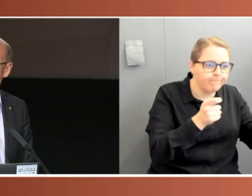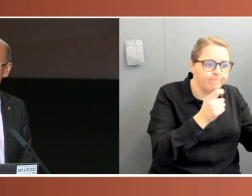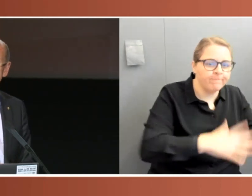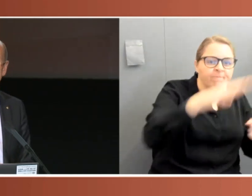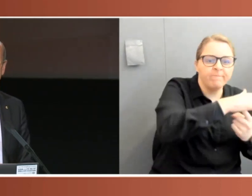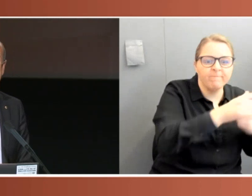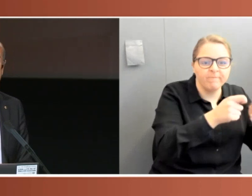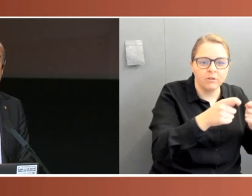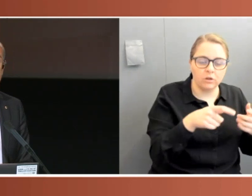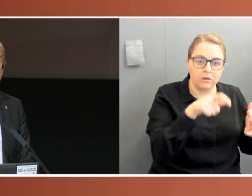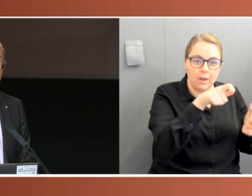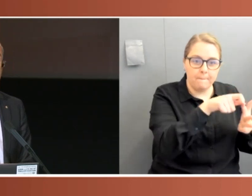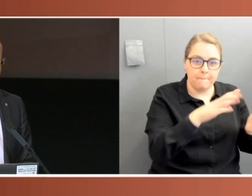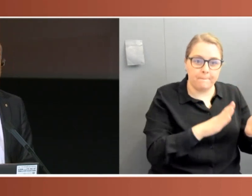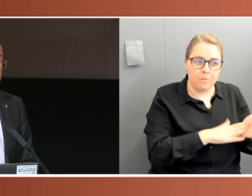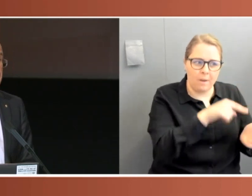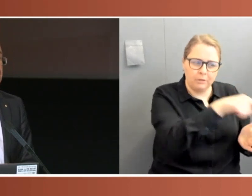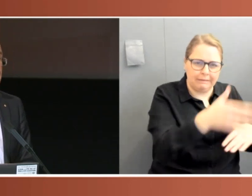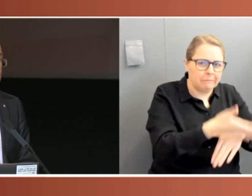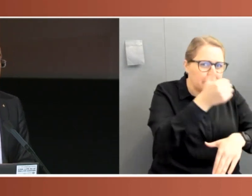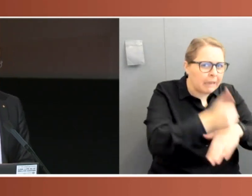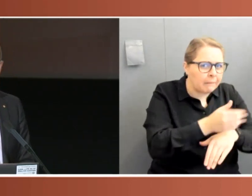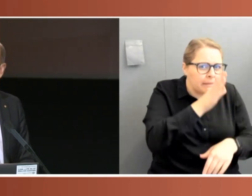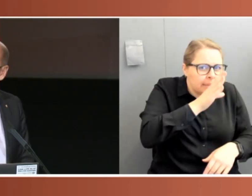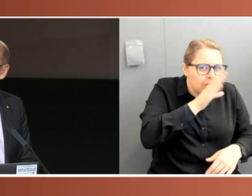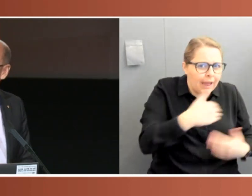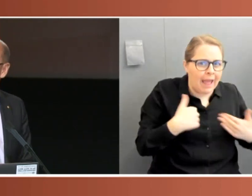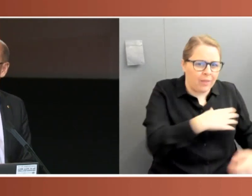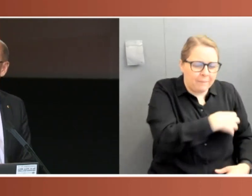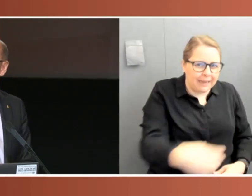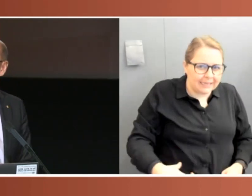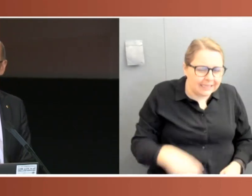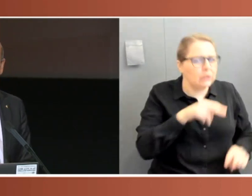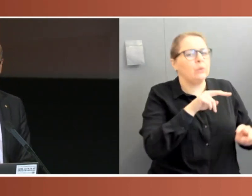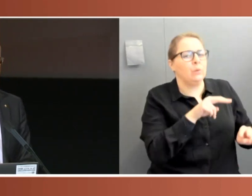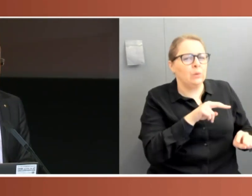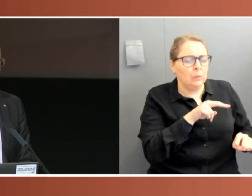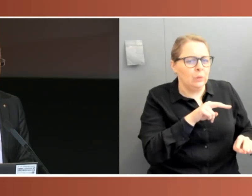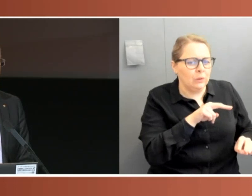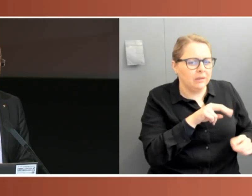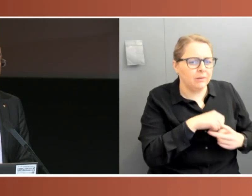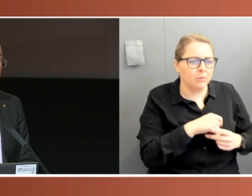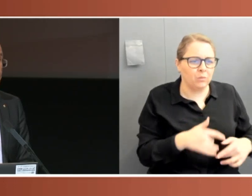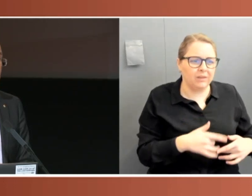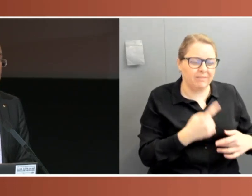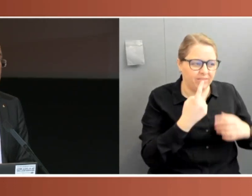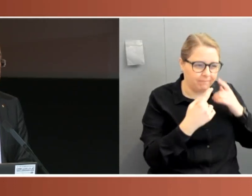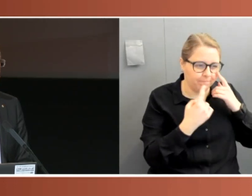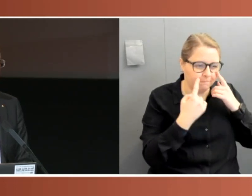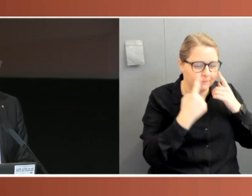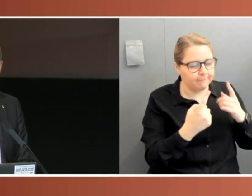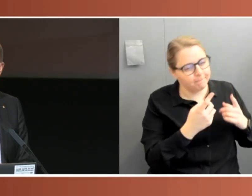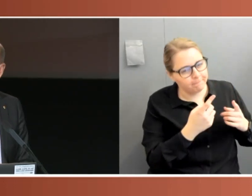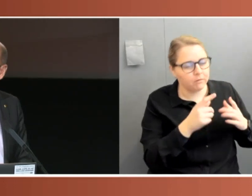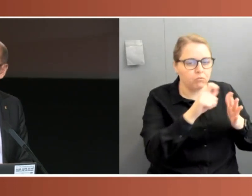multiple ministries in secret, goes and extends to an extreme level, a trend we've seen over a long period of time, where our Prime Minister